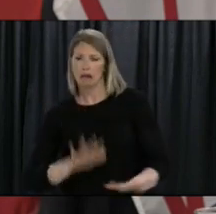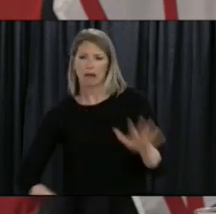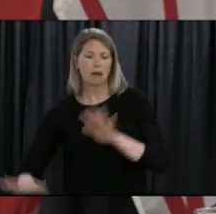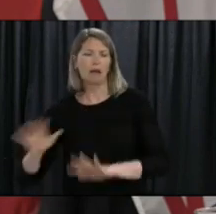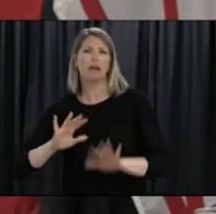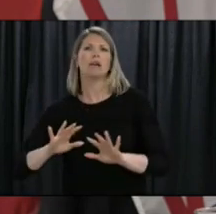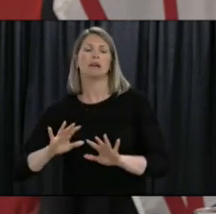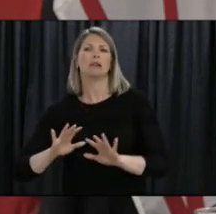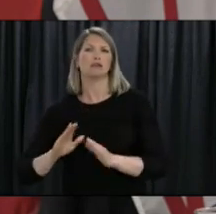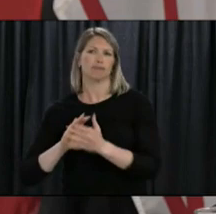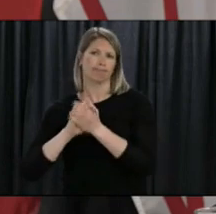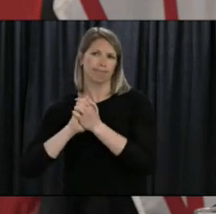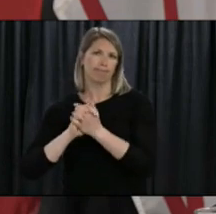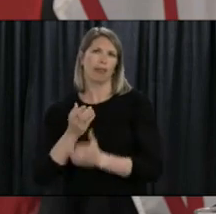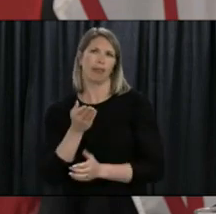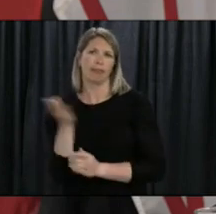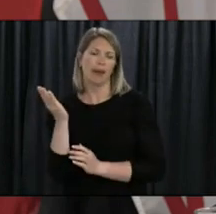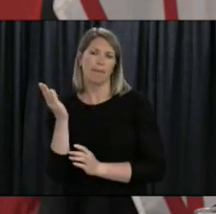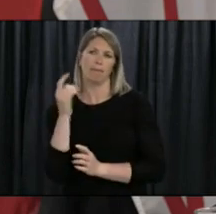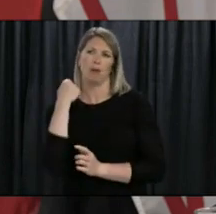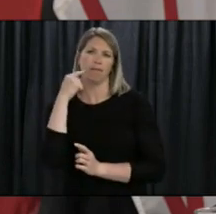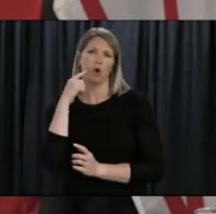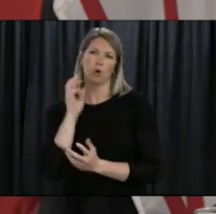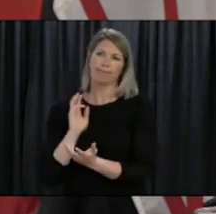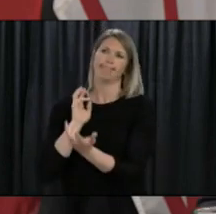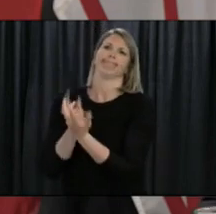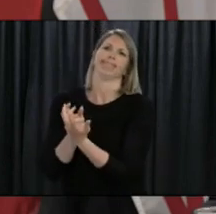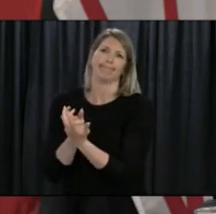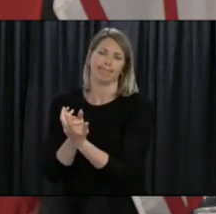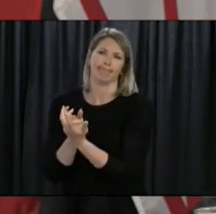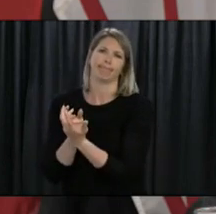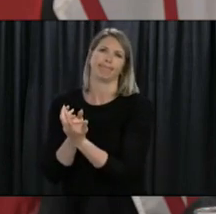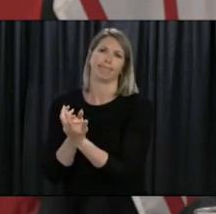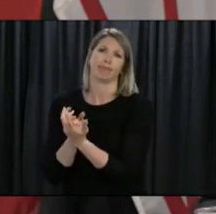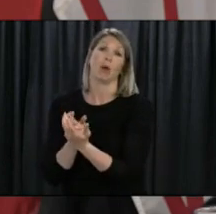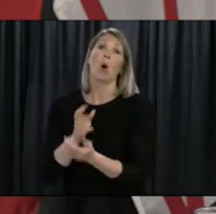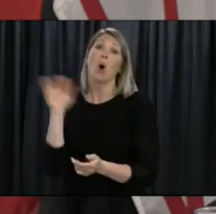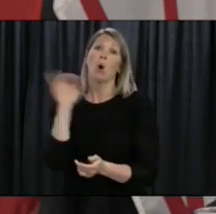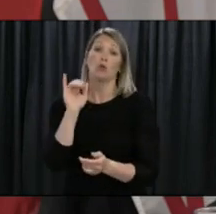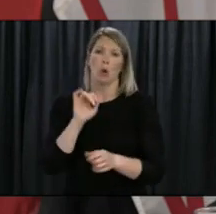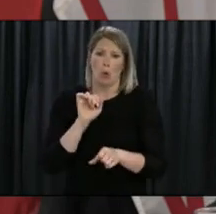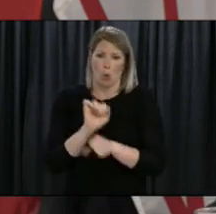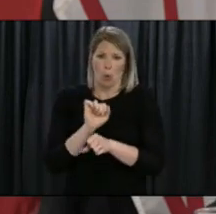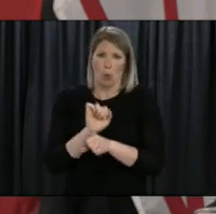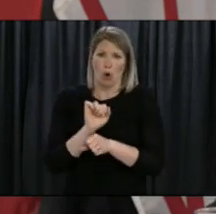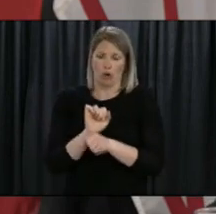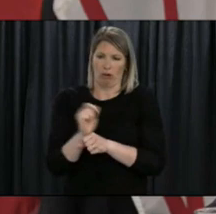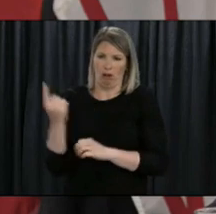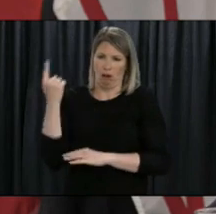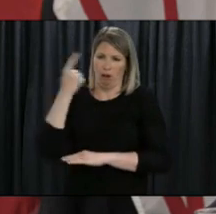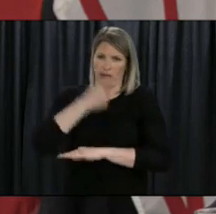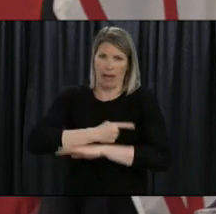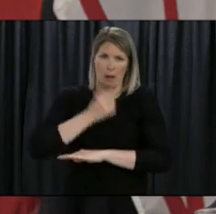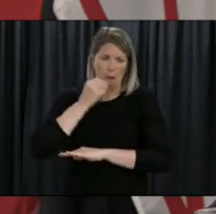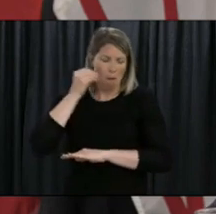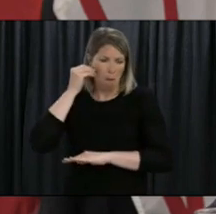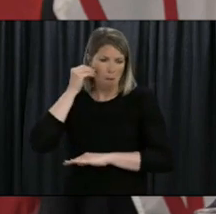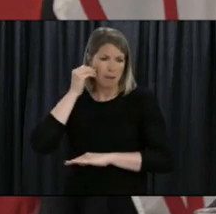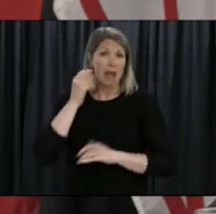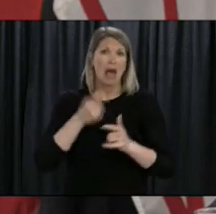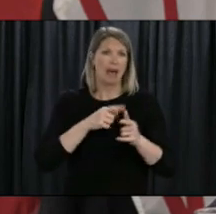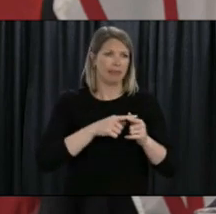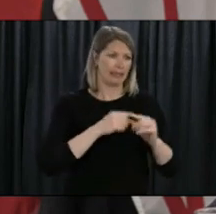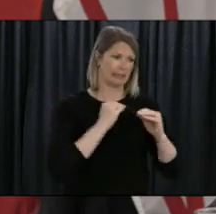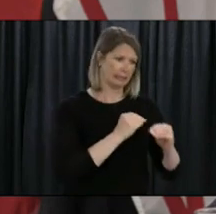on your time, productivity, coupled with trying to care and teach and entertain your children. And in some cases, there are two parents or